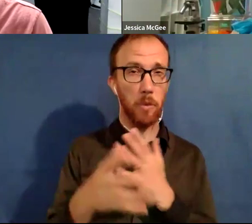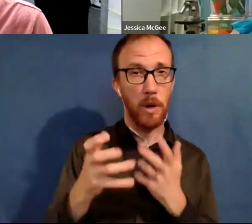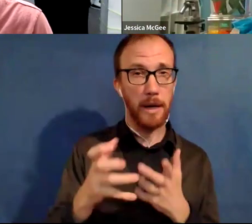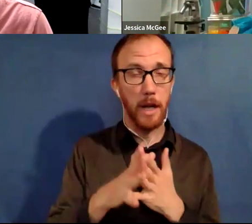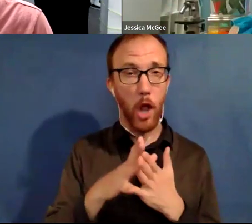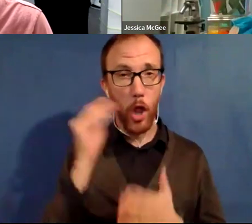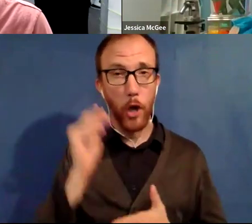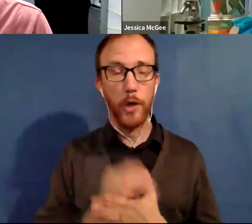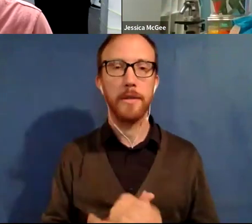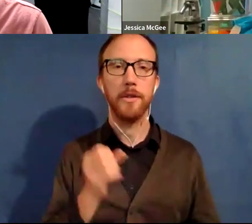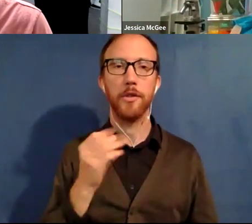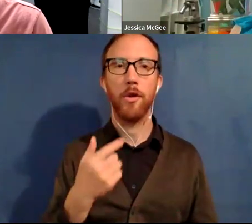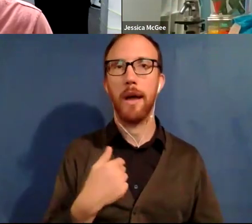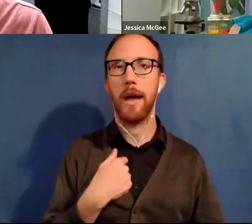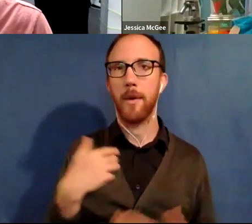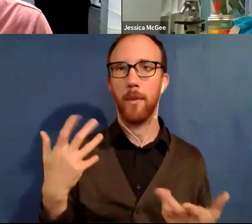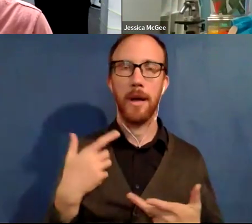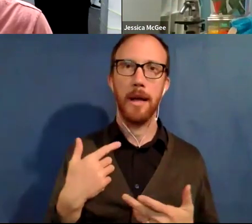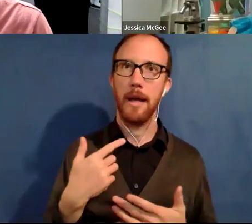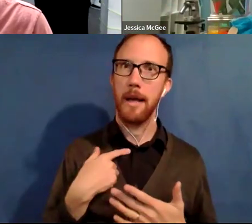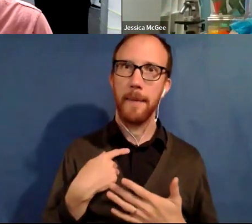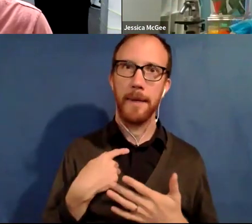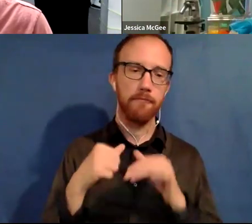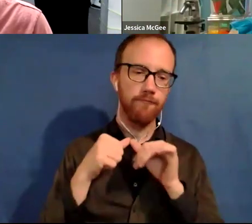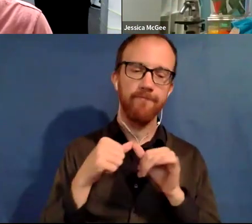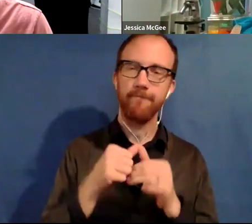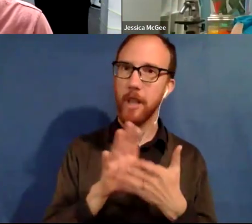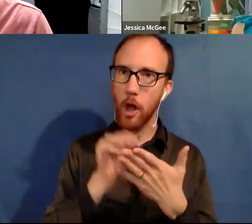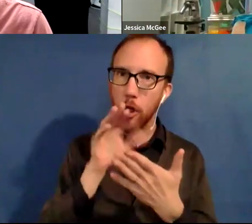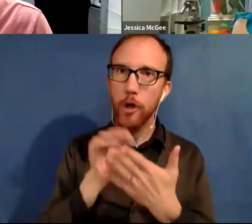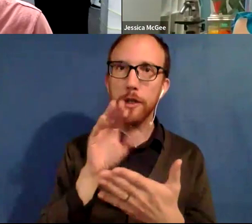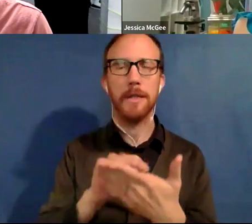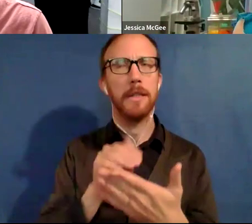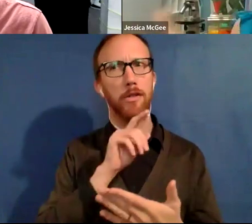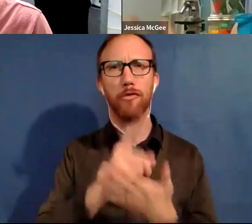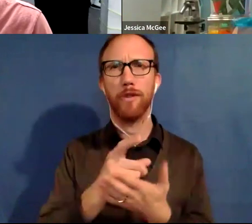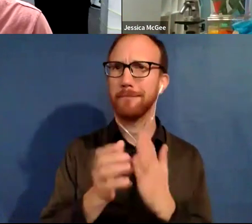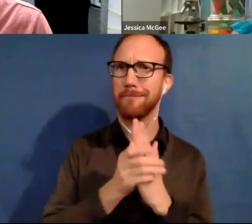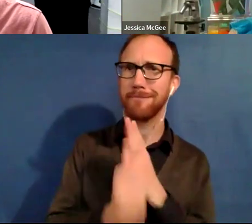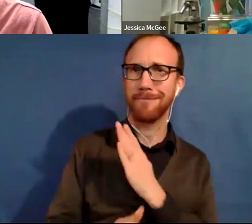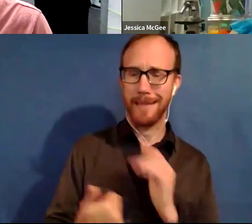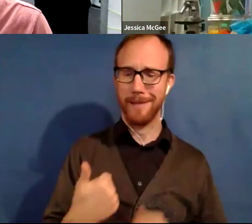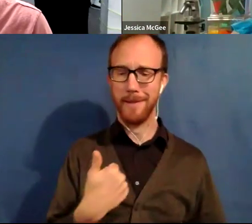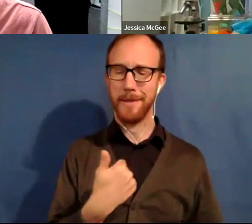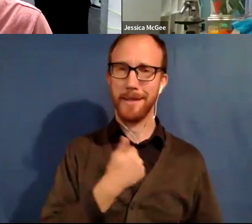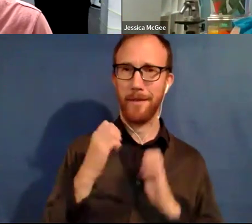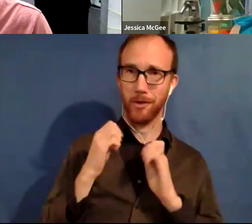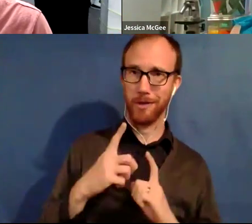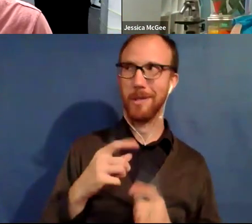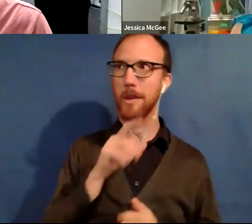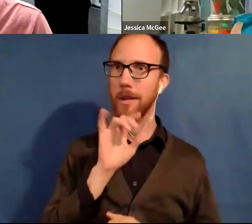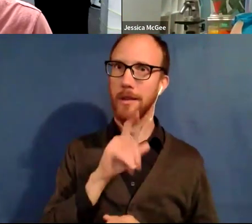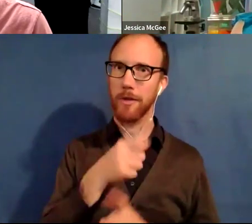I am a, an avid learner and I am very good at self-education, which has influenced my entire career.